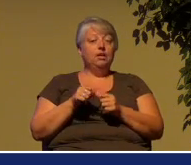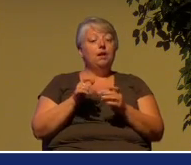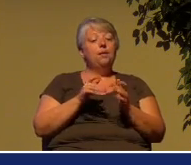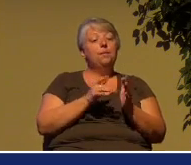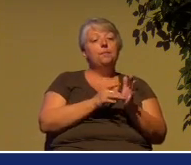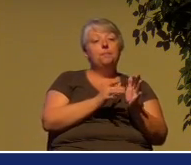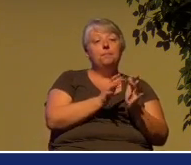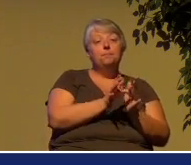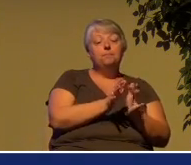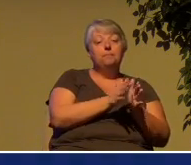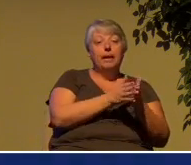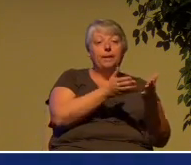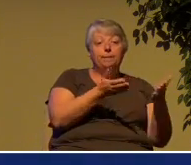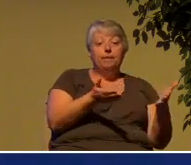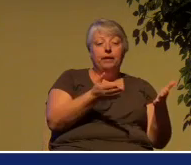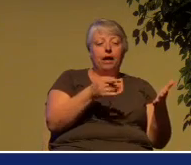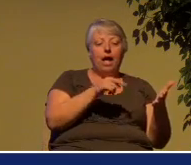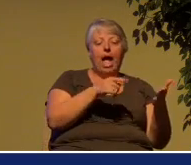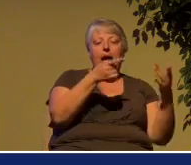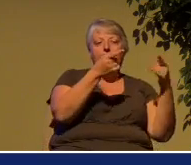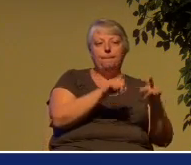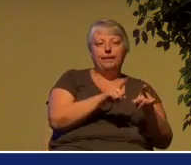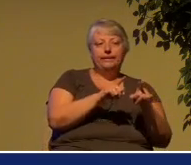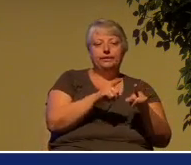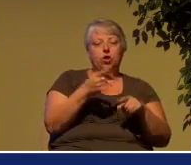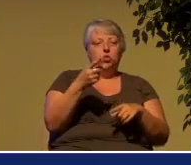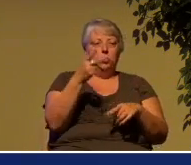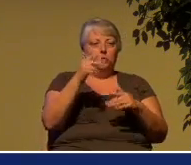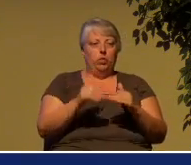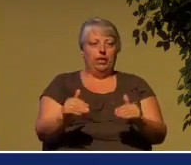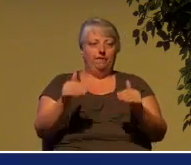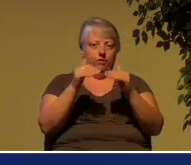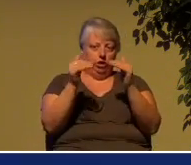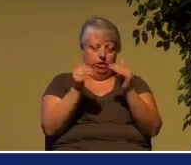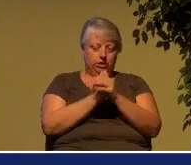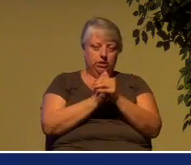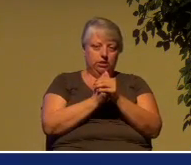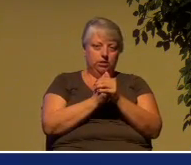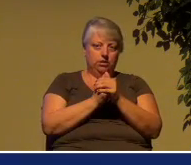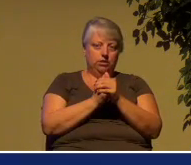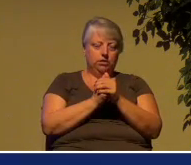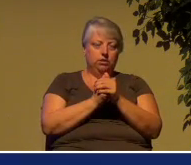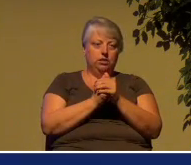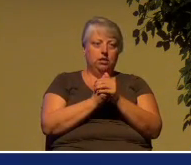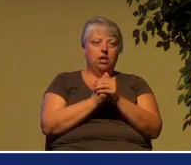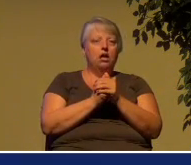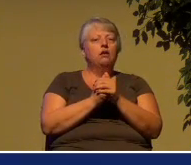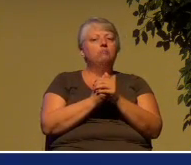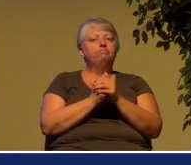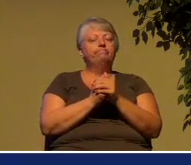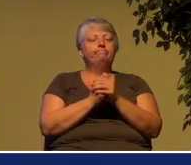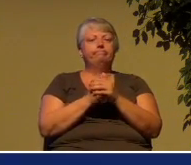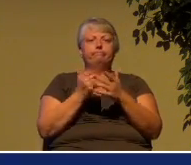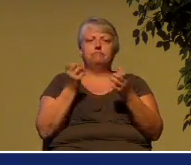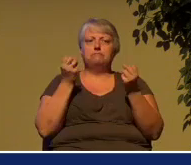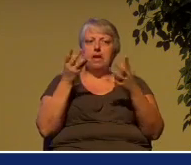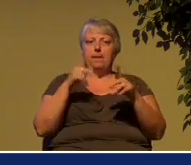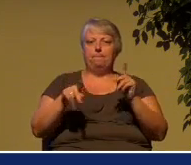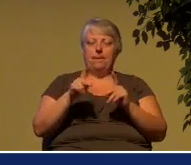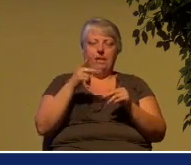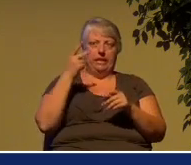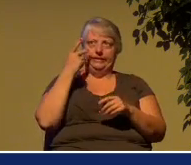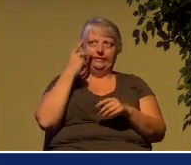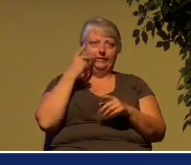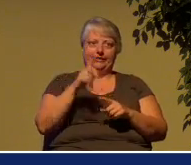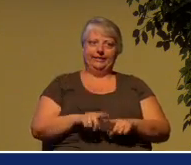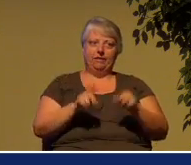And again, that's where many, many people go wrong because they can't see the difference between the first coming